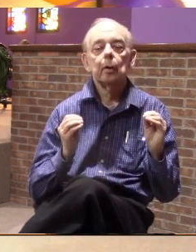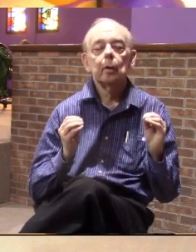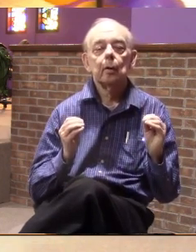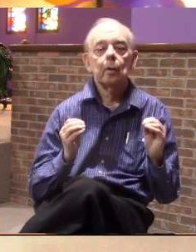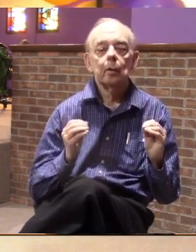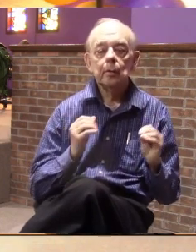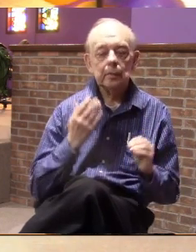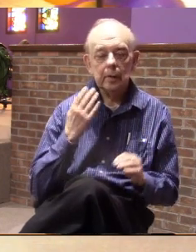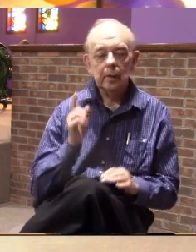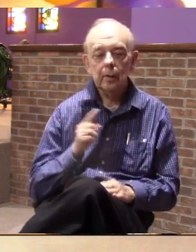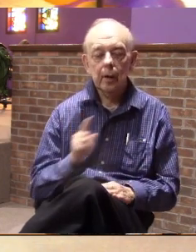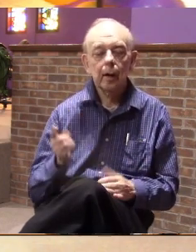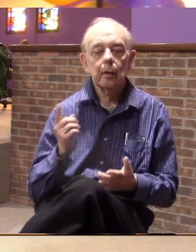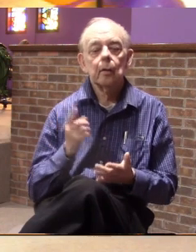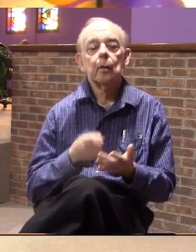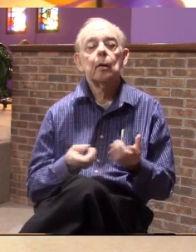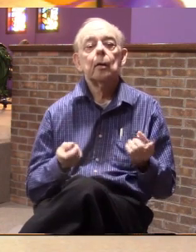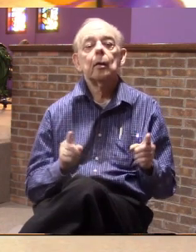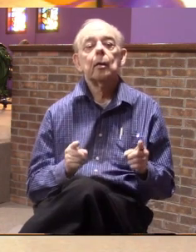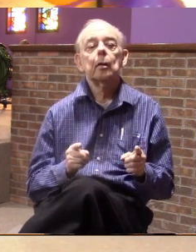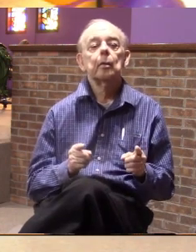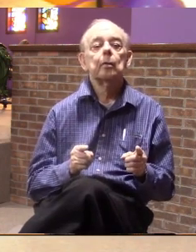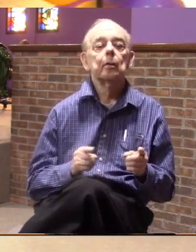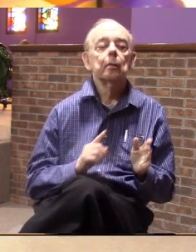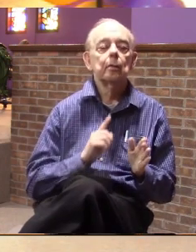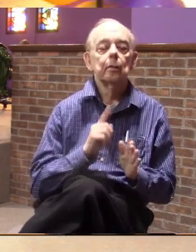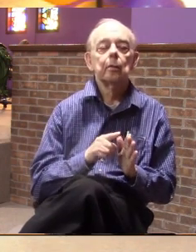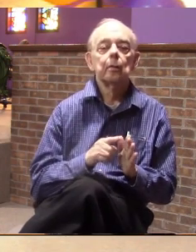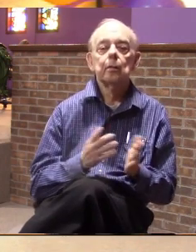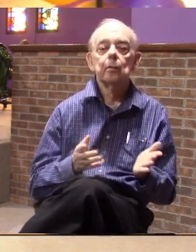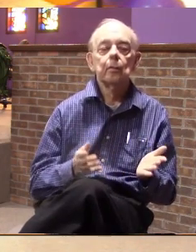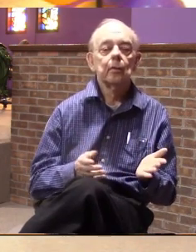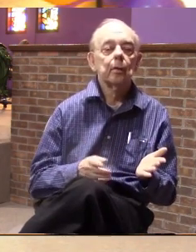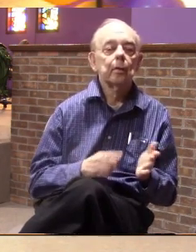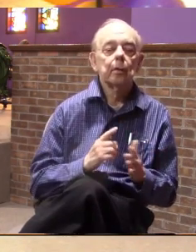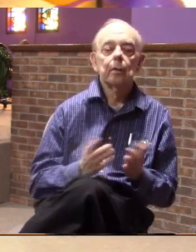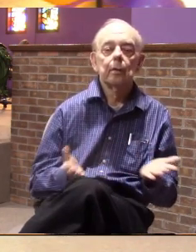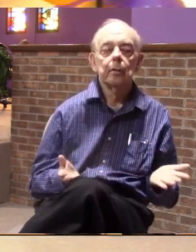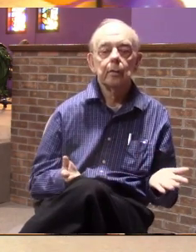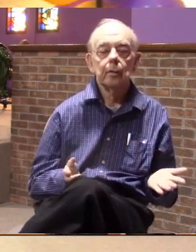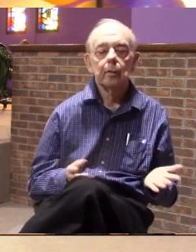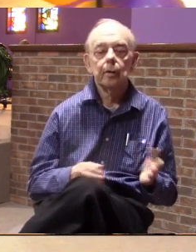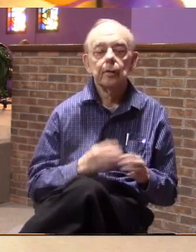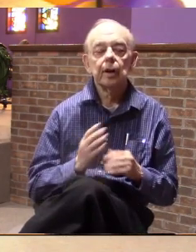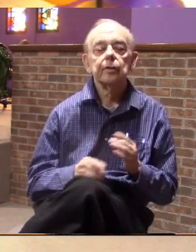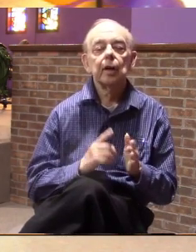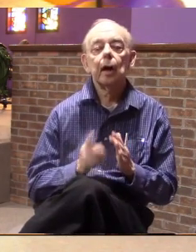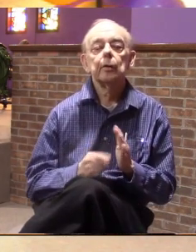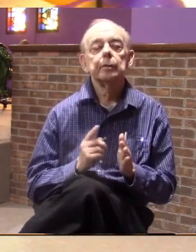They don't know what's going to happen the next second, the next minute, the next hour.